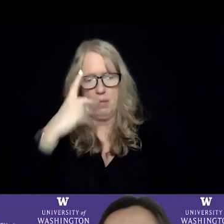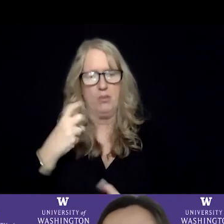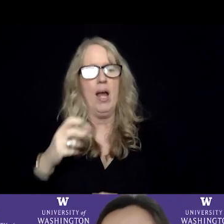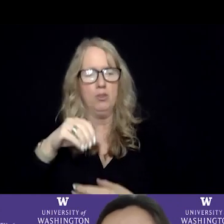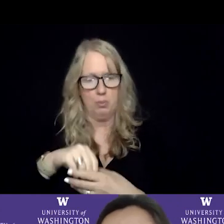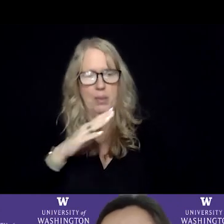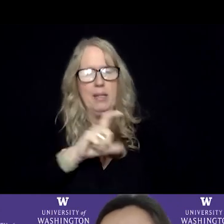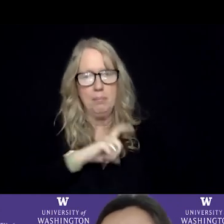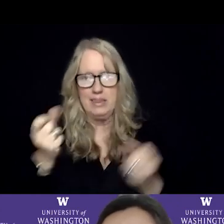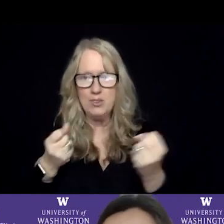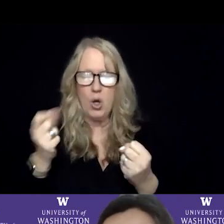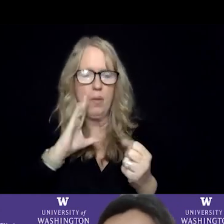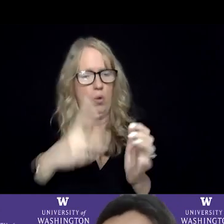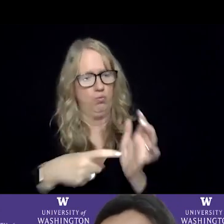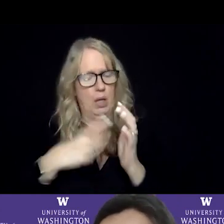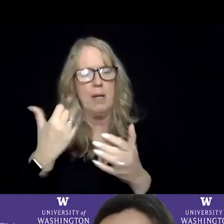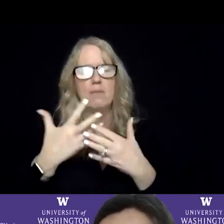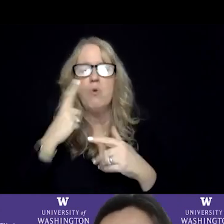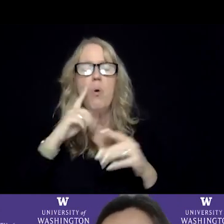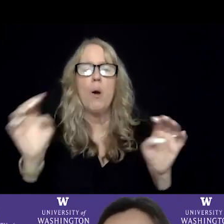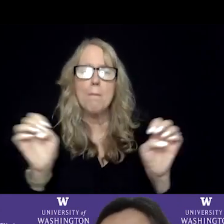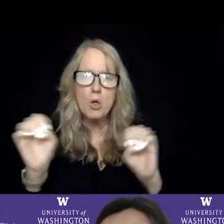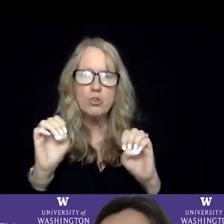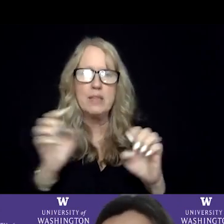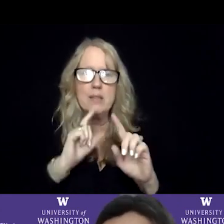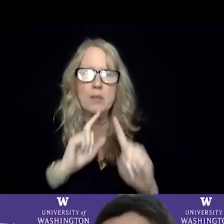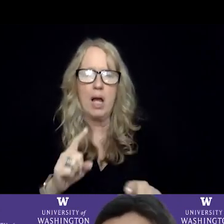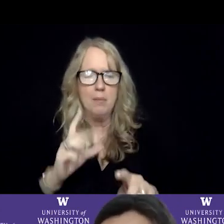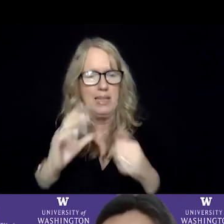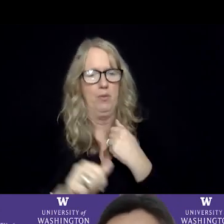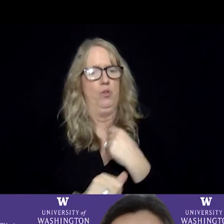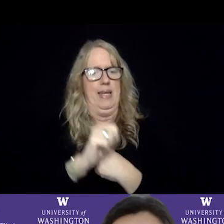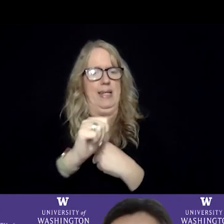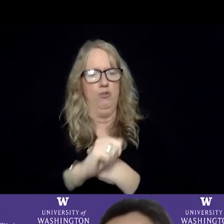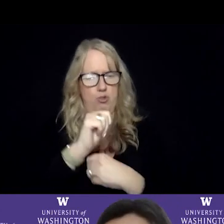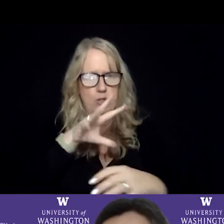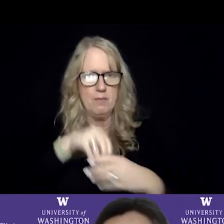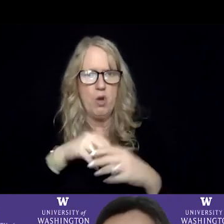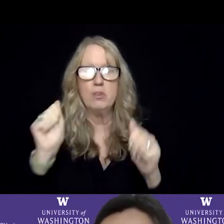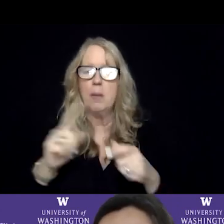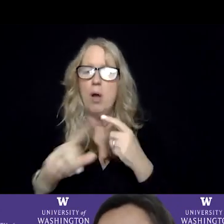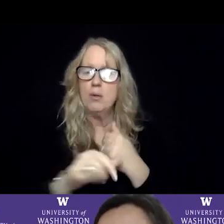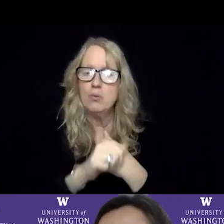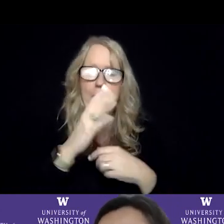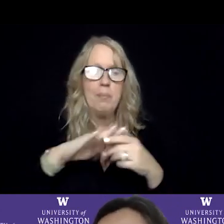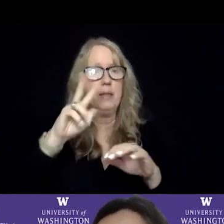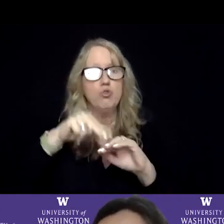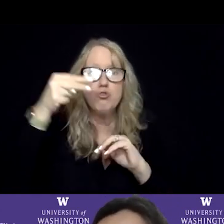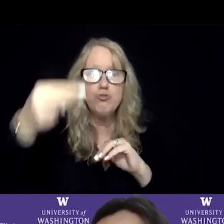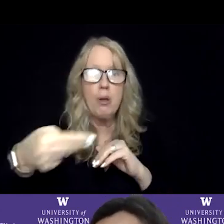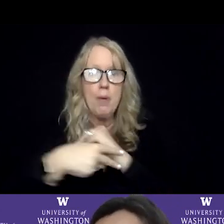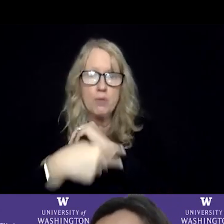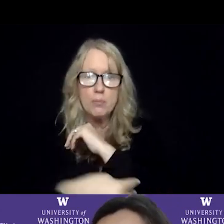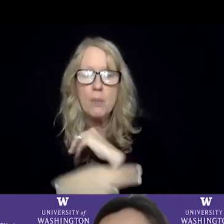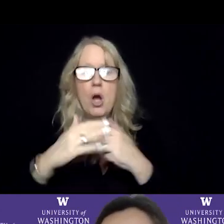These are calls that require an emergency response because there's an immediate danger involved, such as someone threatening to jump off a bridge or threatening their